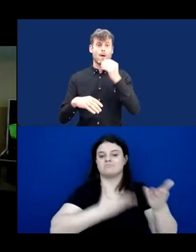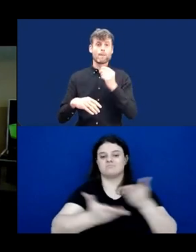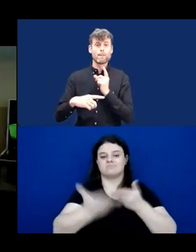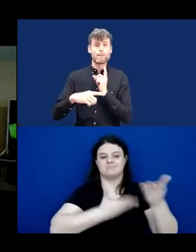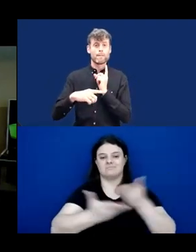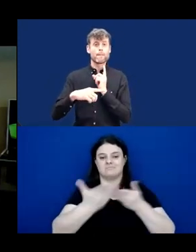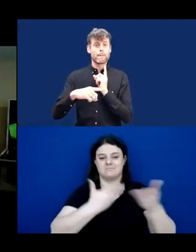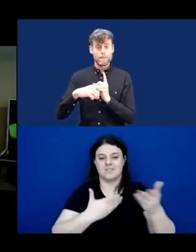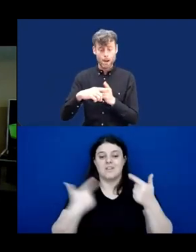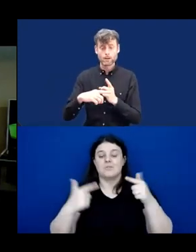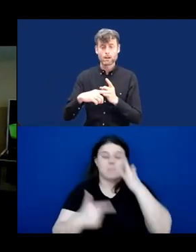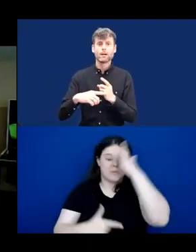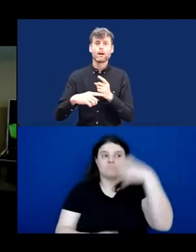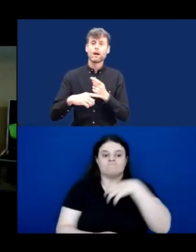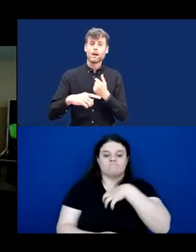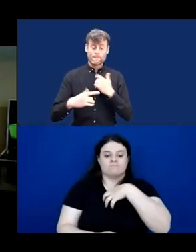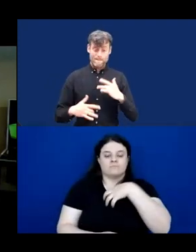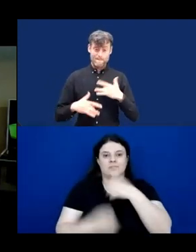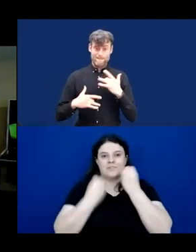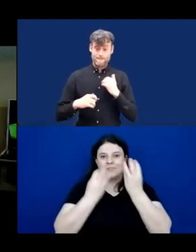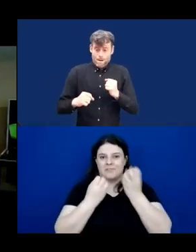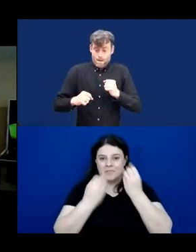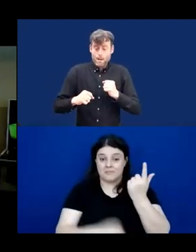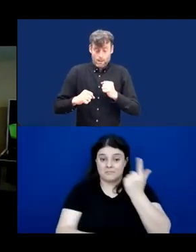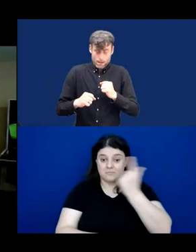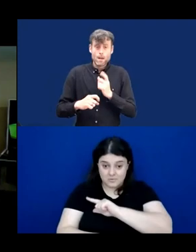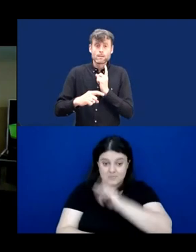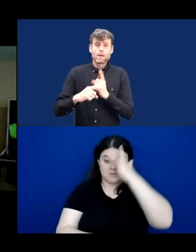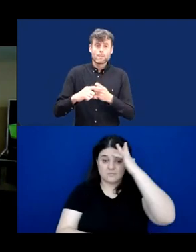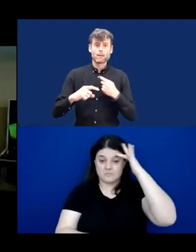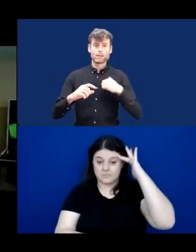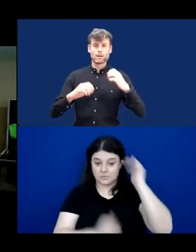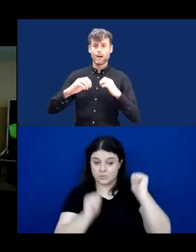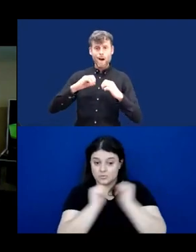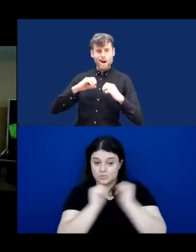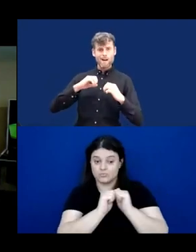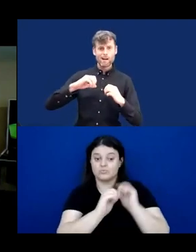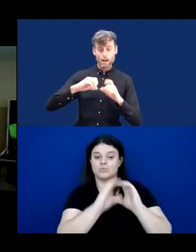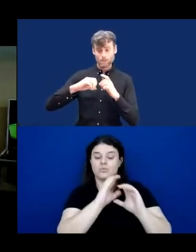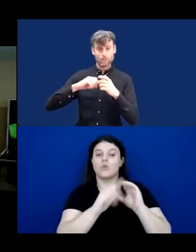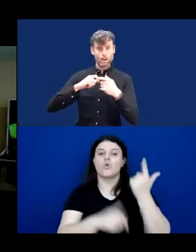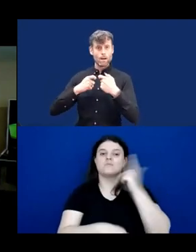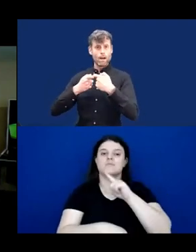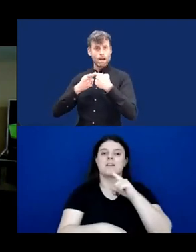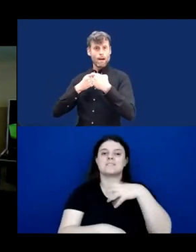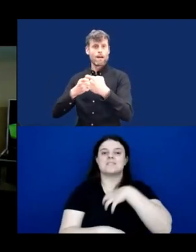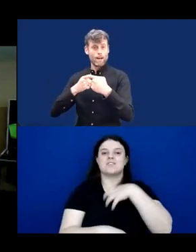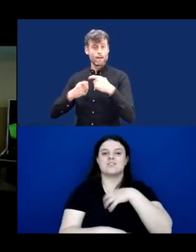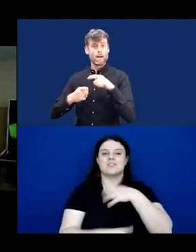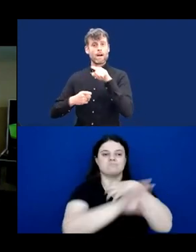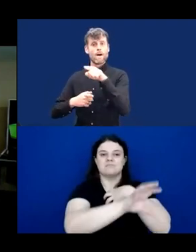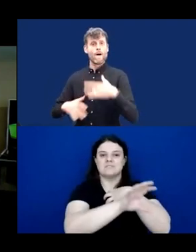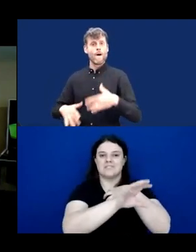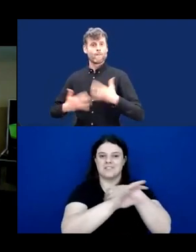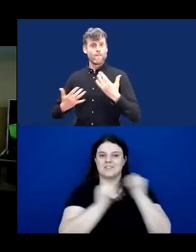the person who's giving me information, but the person who I'm communicating with is also feeling me, right? So I'm feeling being felt in